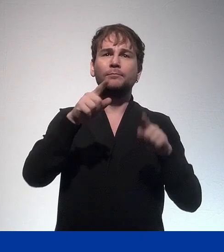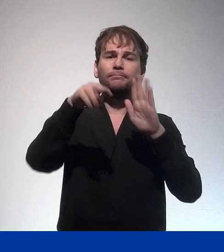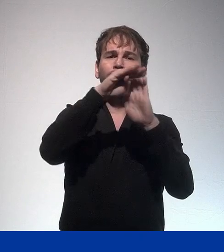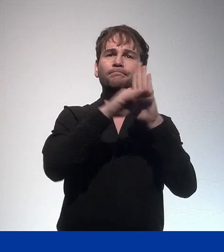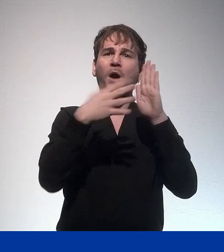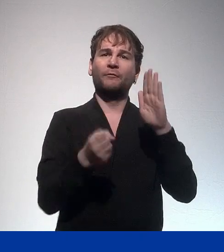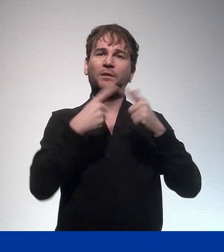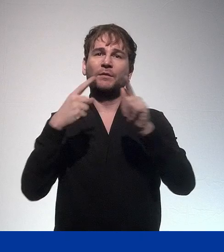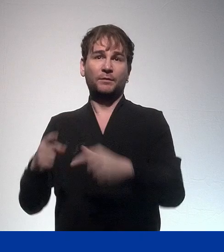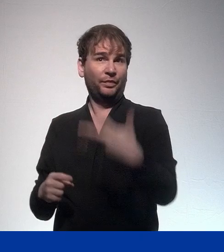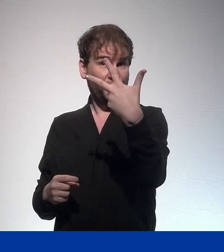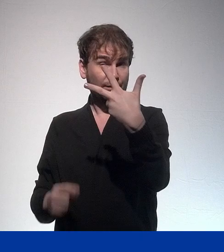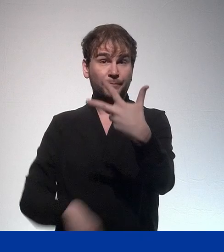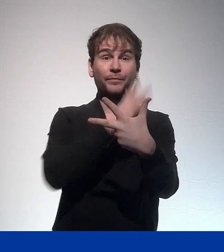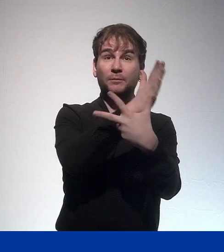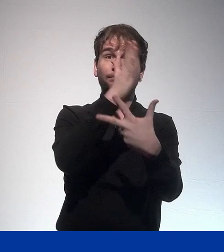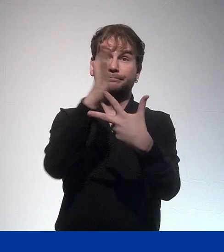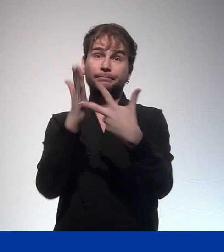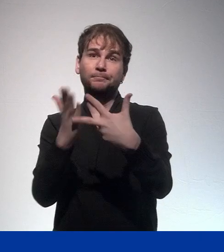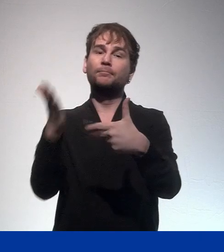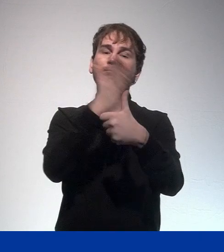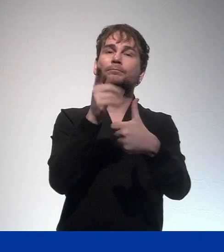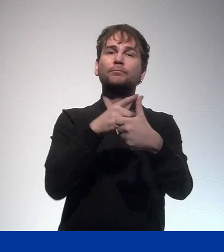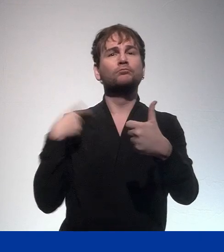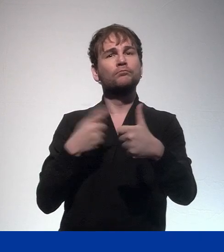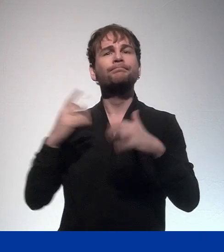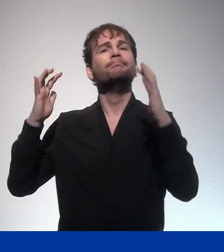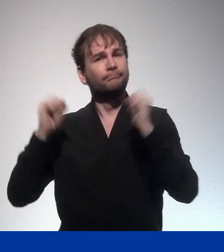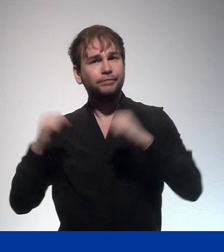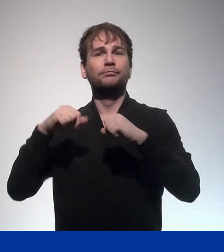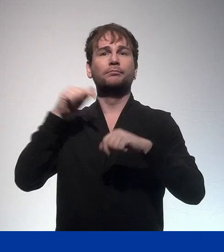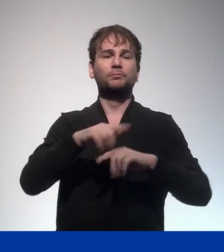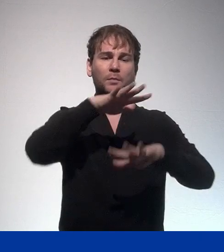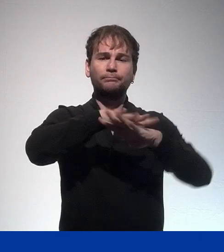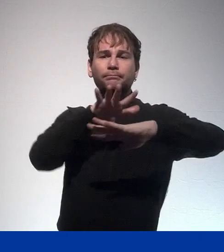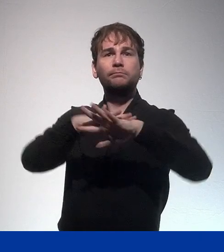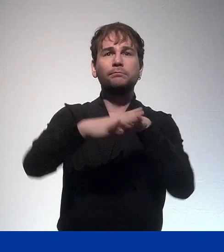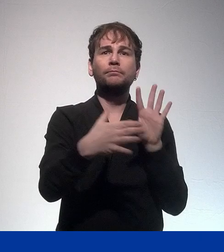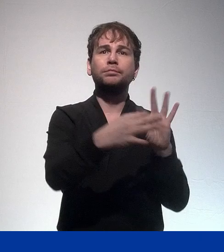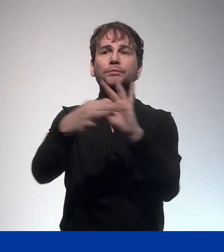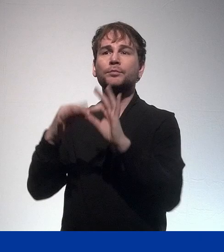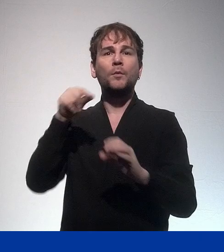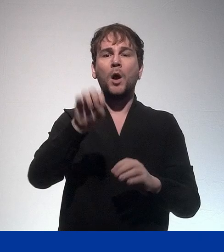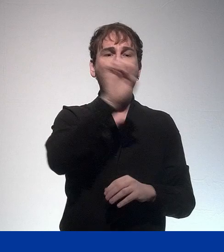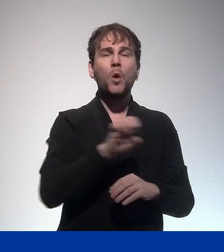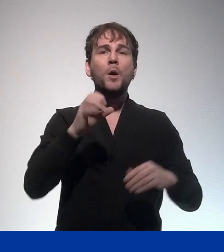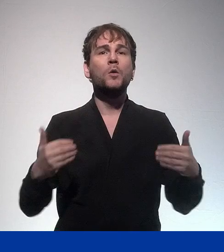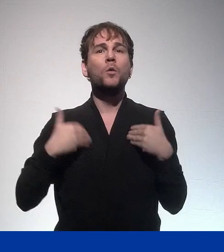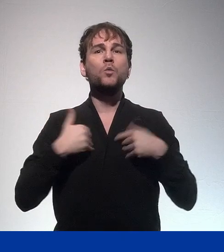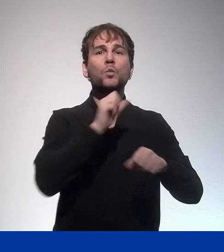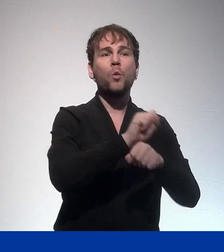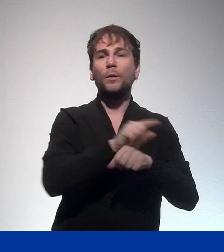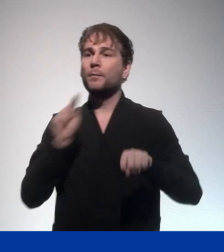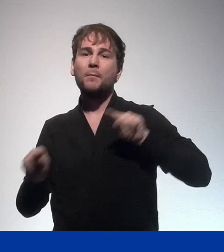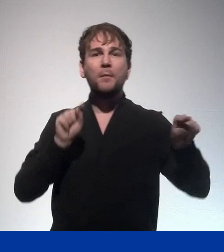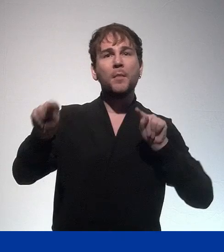point out just now. First of all, we have agreed that we will be setting up a network for the development of youth work in Europe.